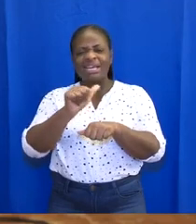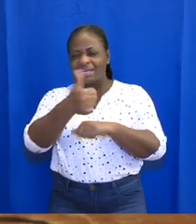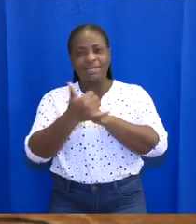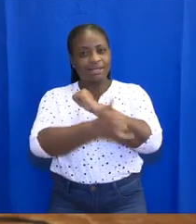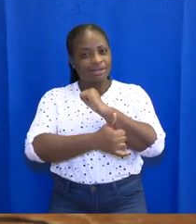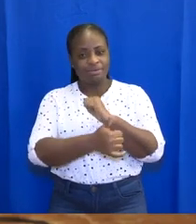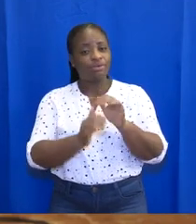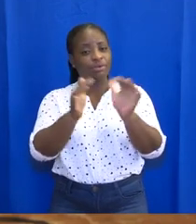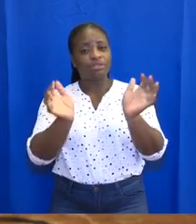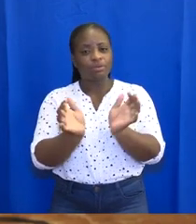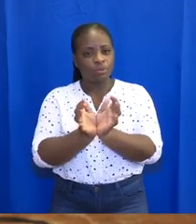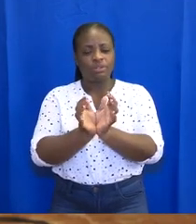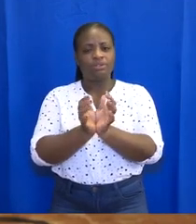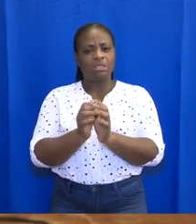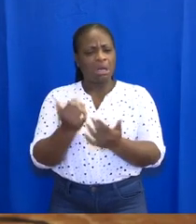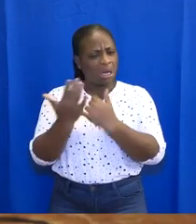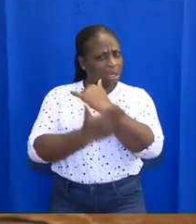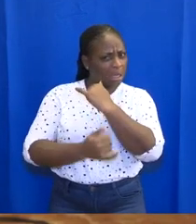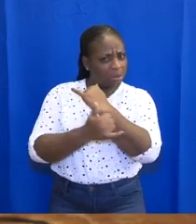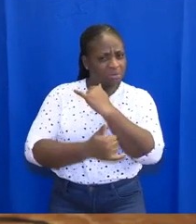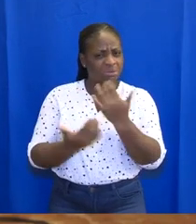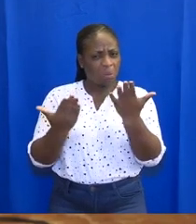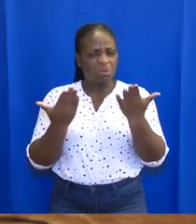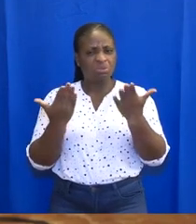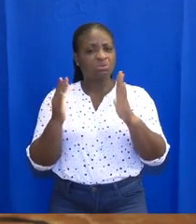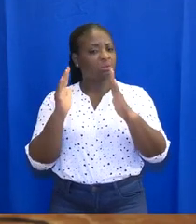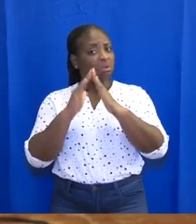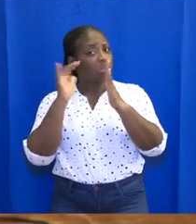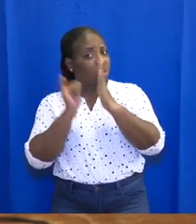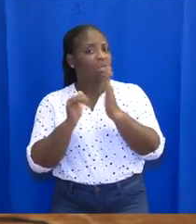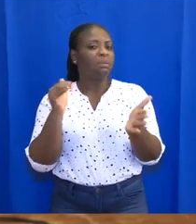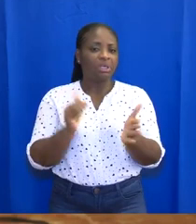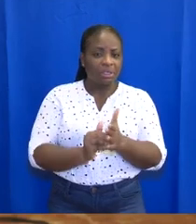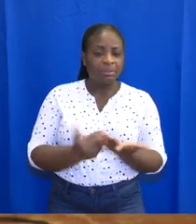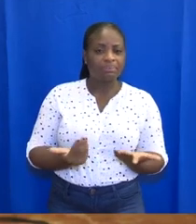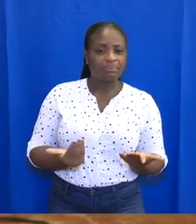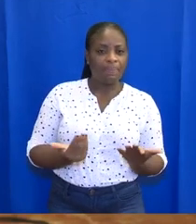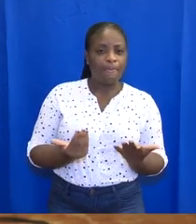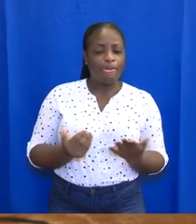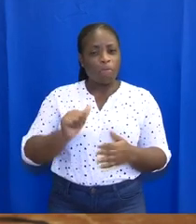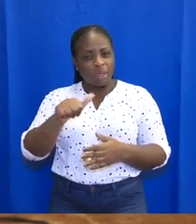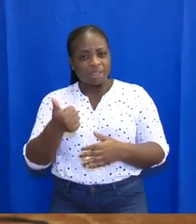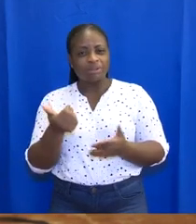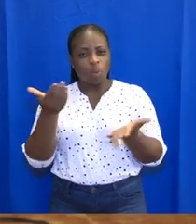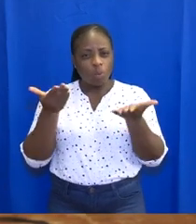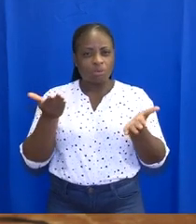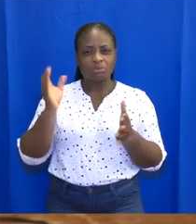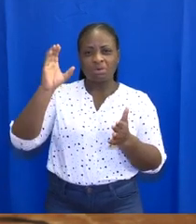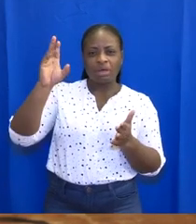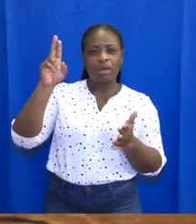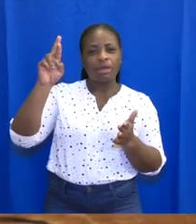planet. There are countries that are imposing lockdowns all over again. Others are imposing